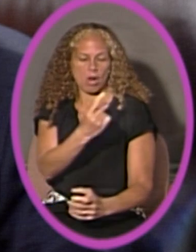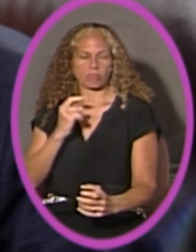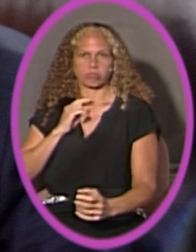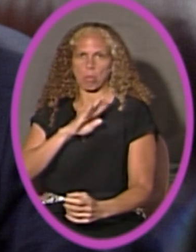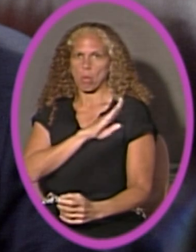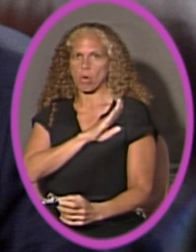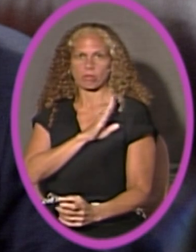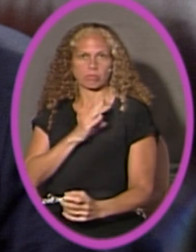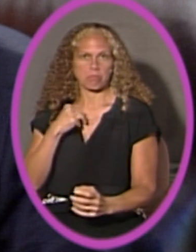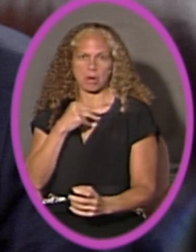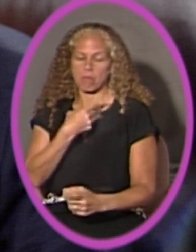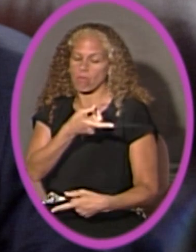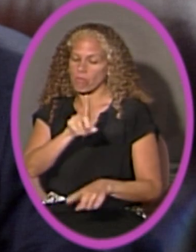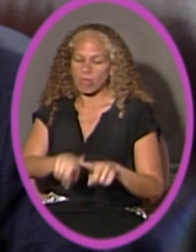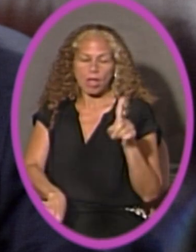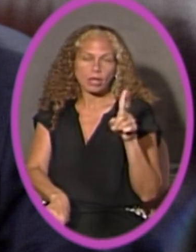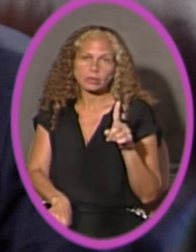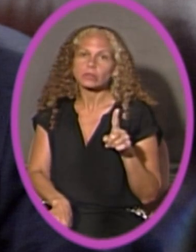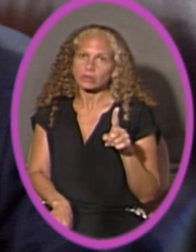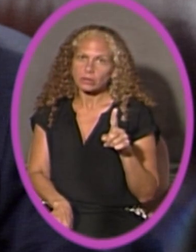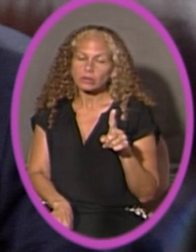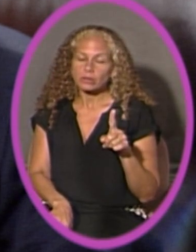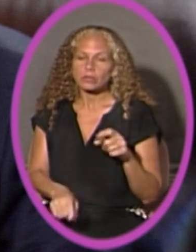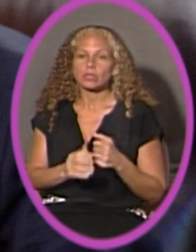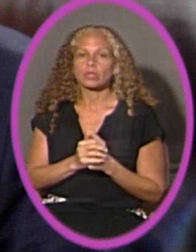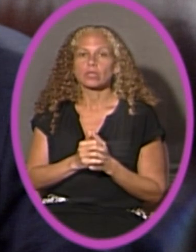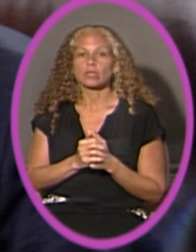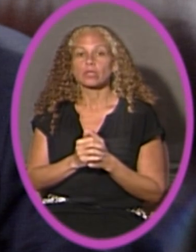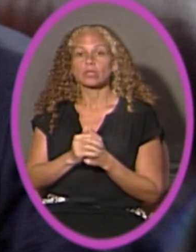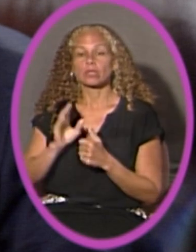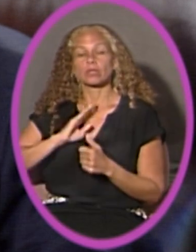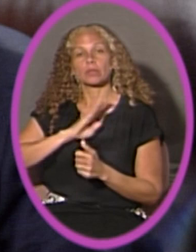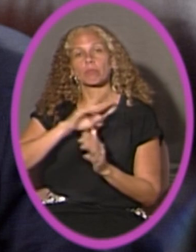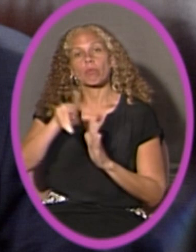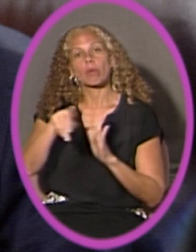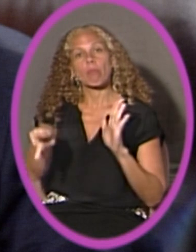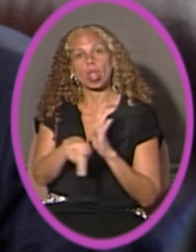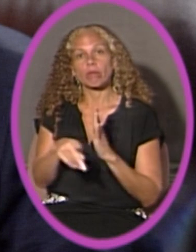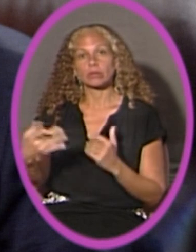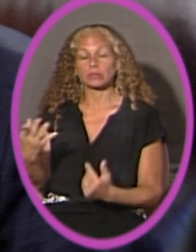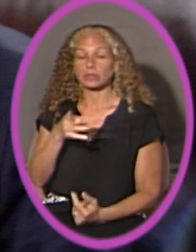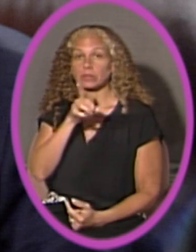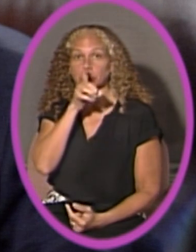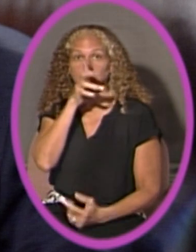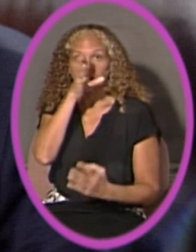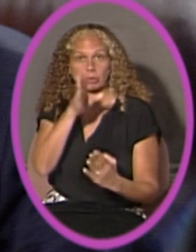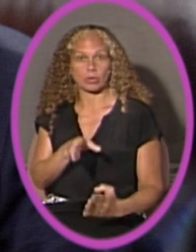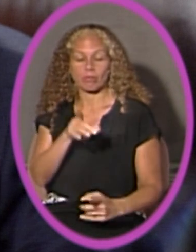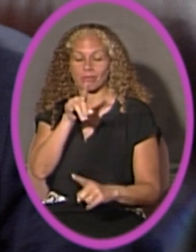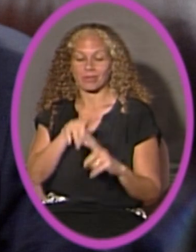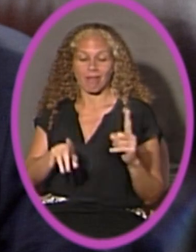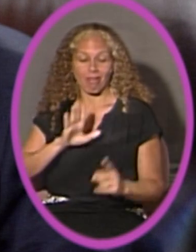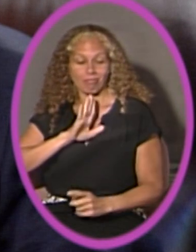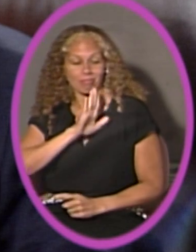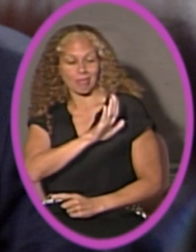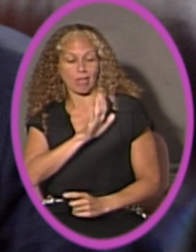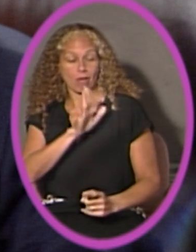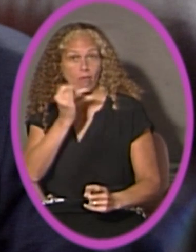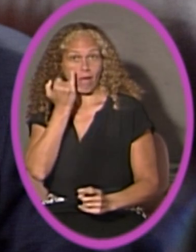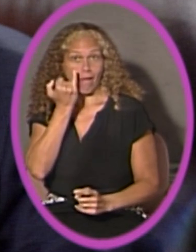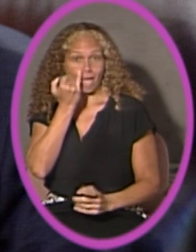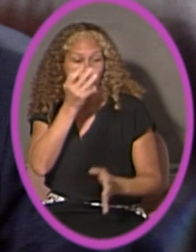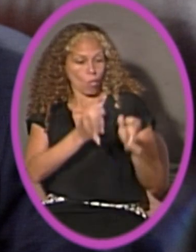termination of a speaker's remarks. In accordance with board policy, speakers are prohibited from discussing their own pending court cases,